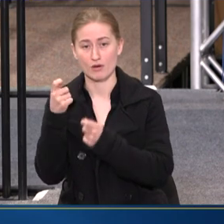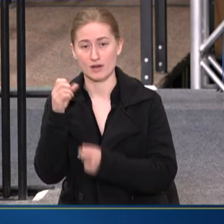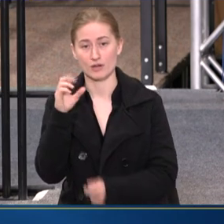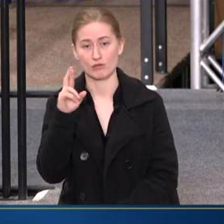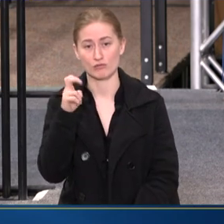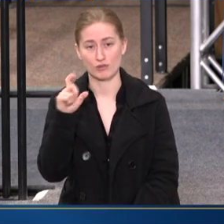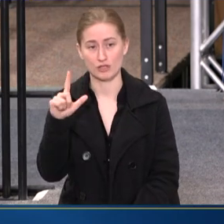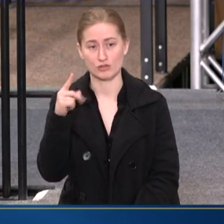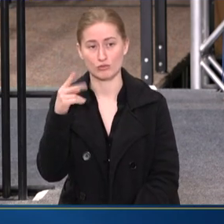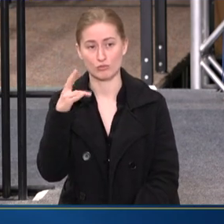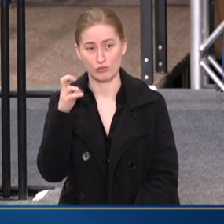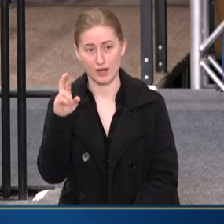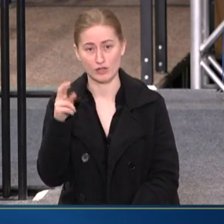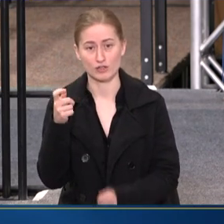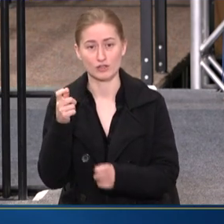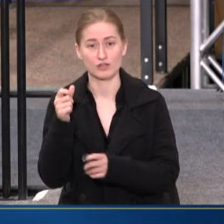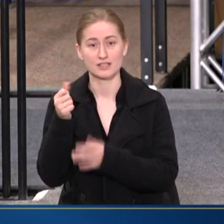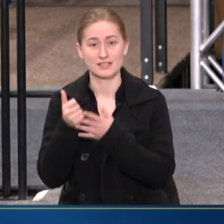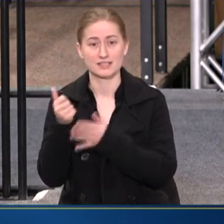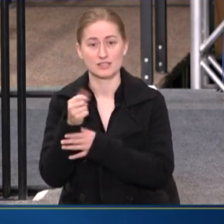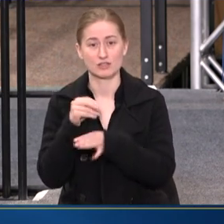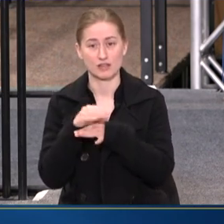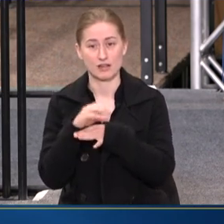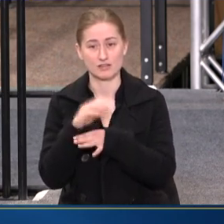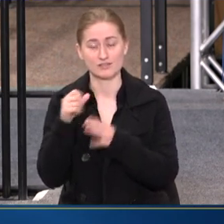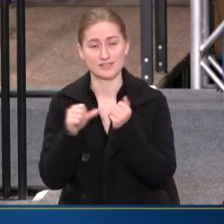SENIOR COUNSELOR TO THE SECRETARY OF HHS.